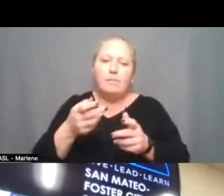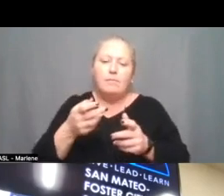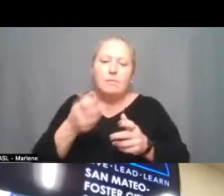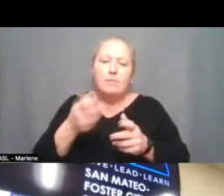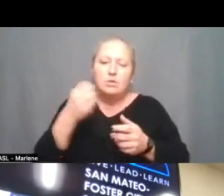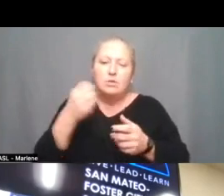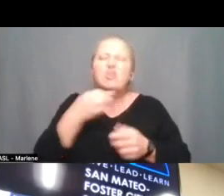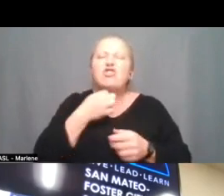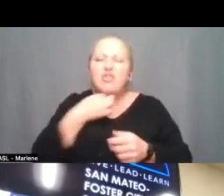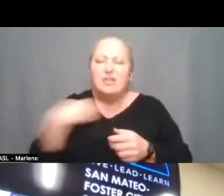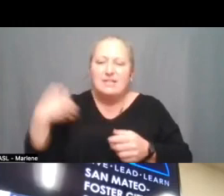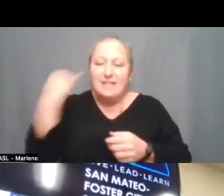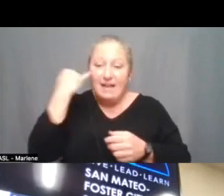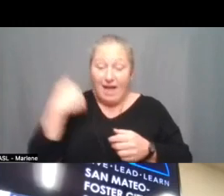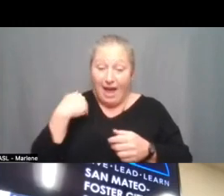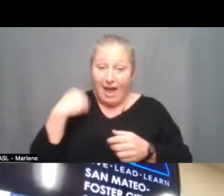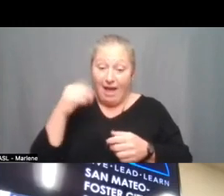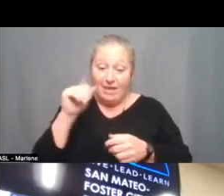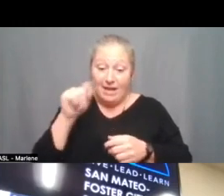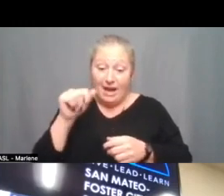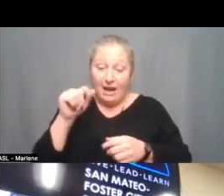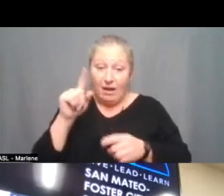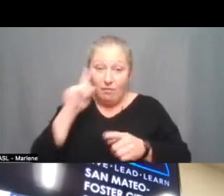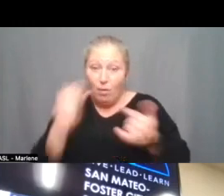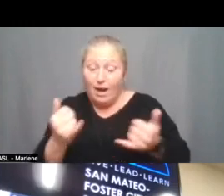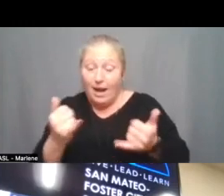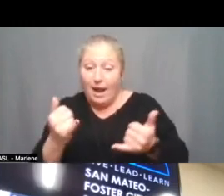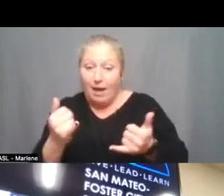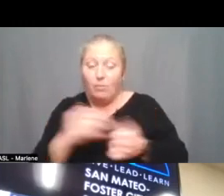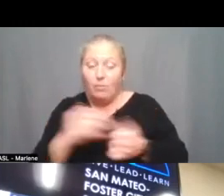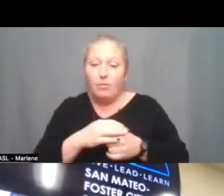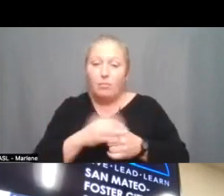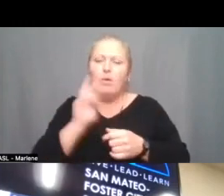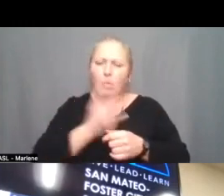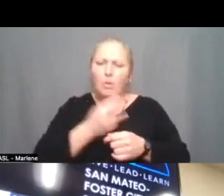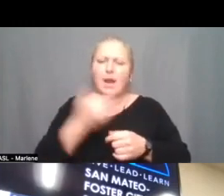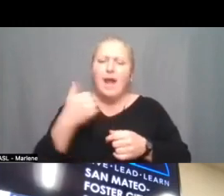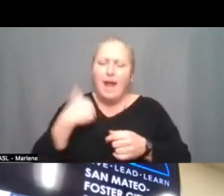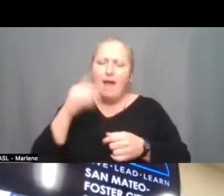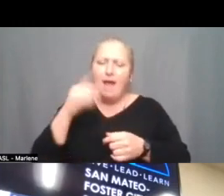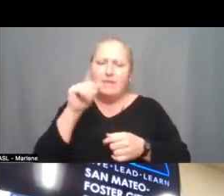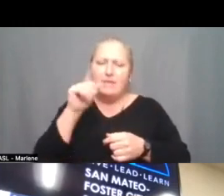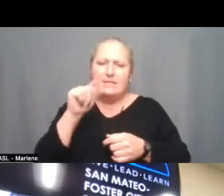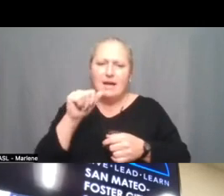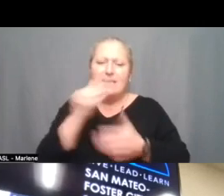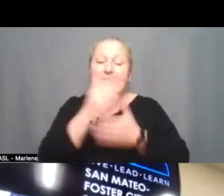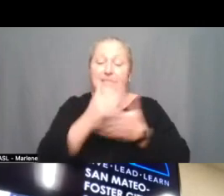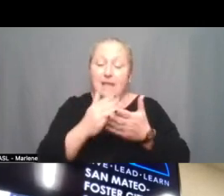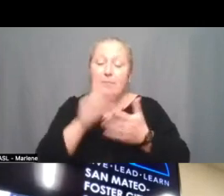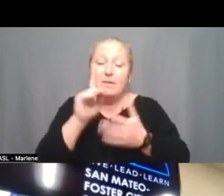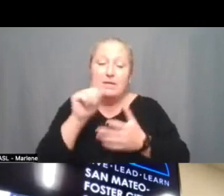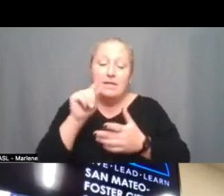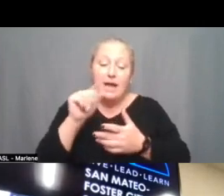curious if we have the data in terms of where we are right now um we we do have we do have data um some of the data um